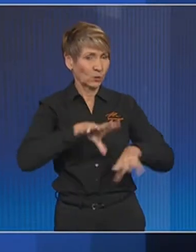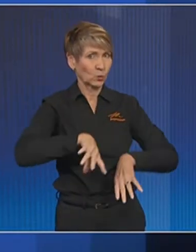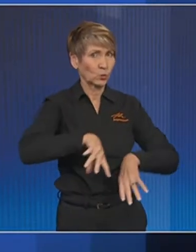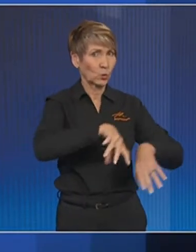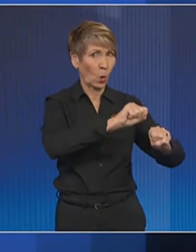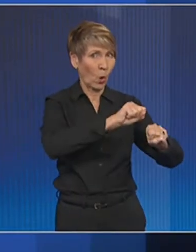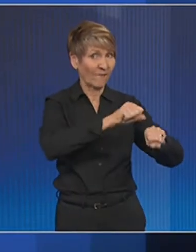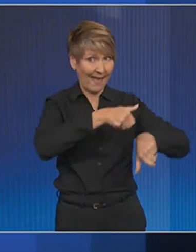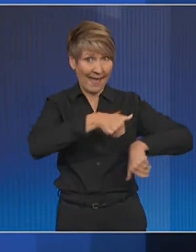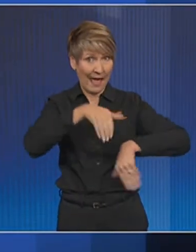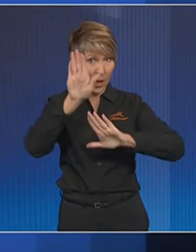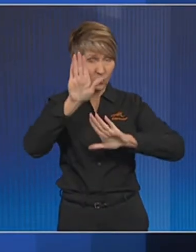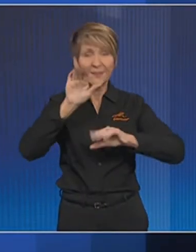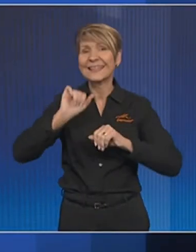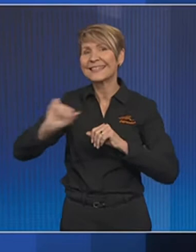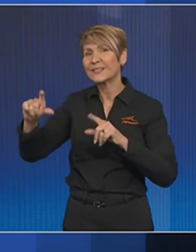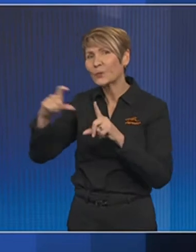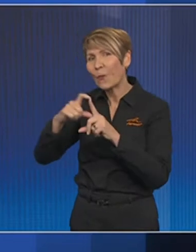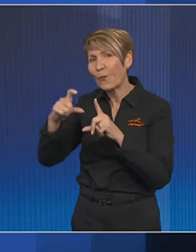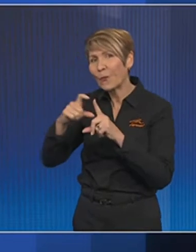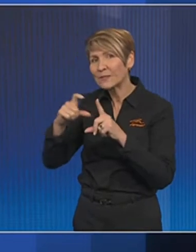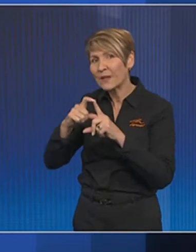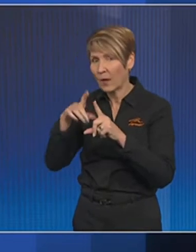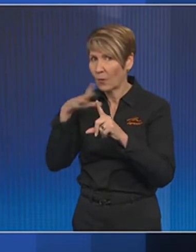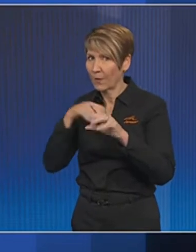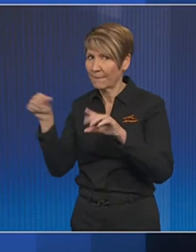for an end to military-backed rule.